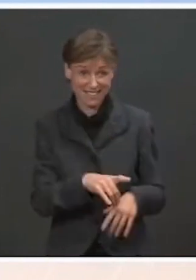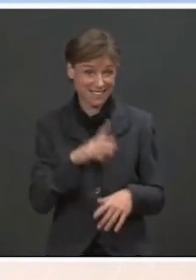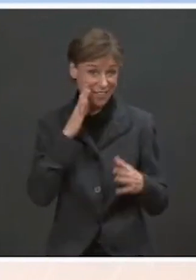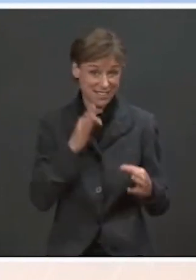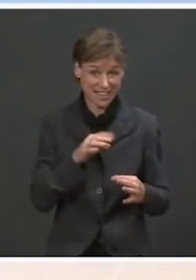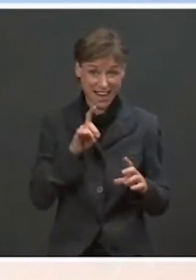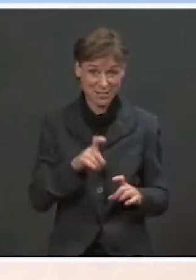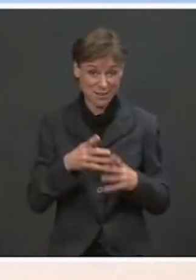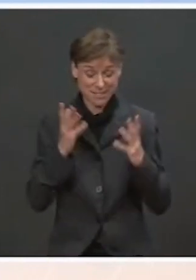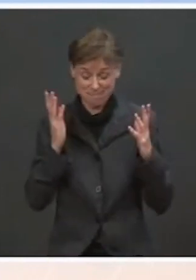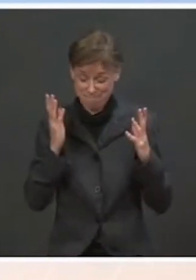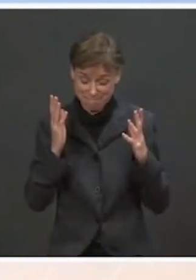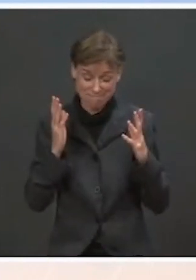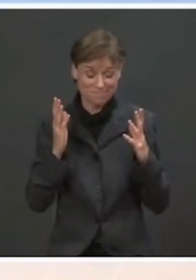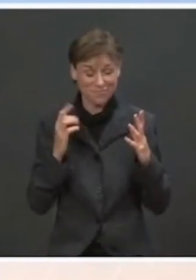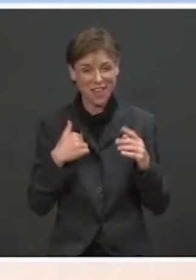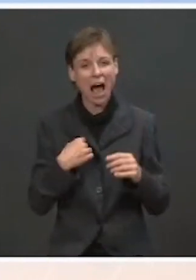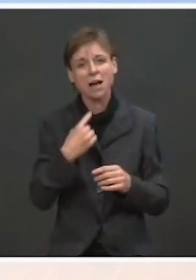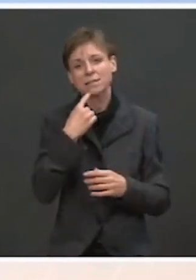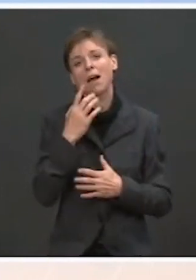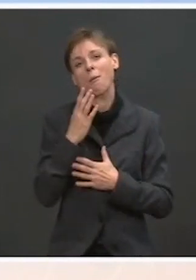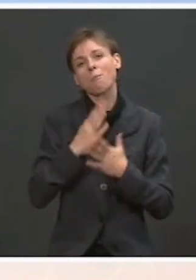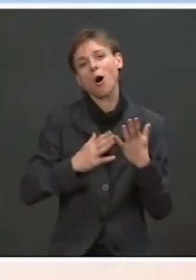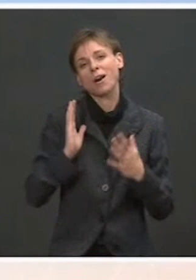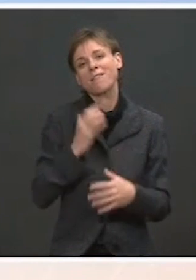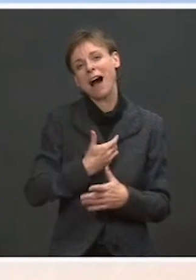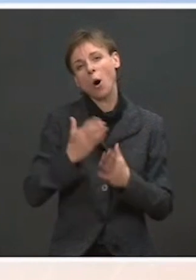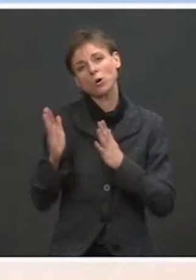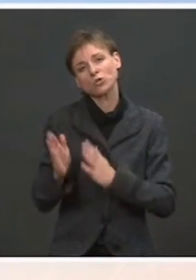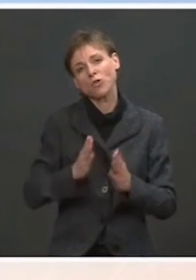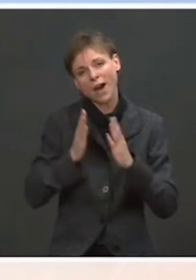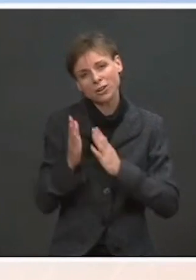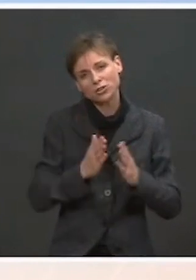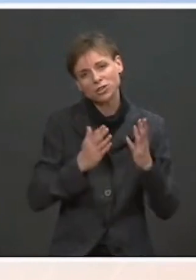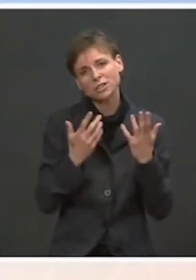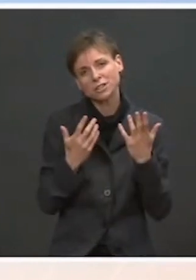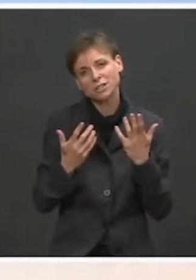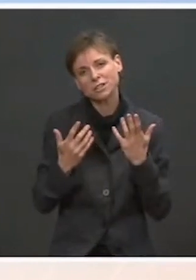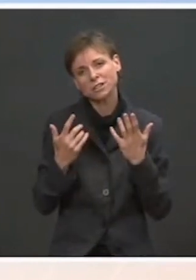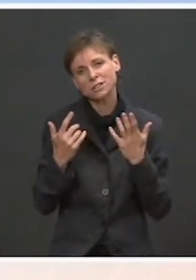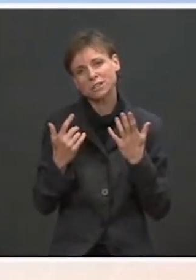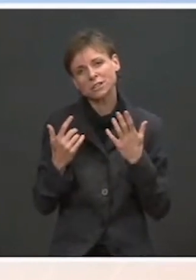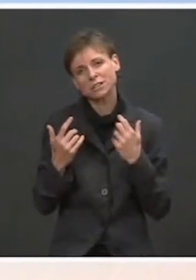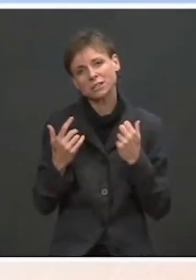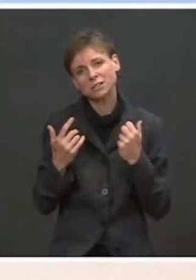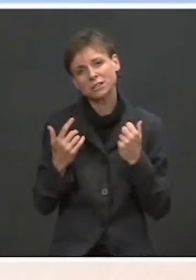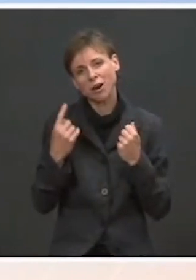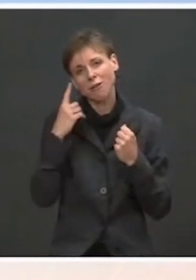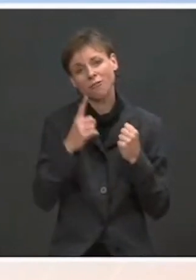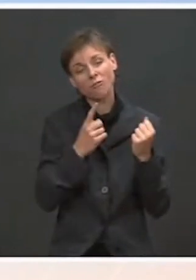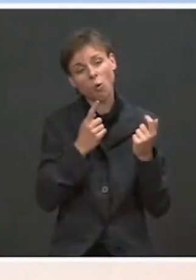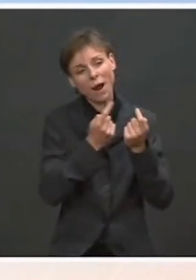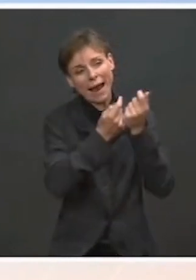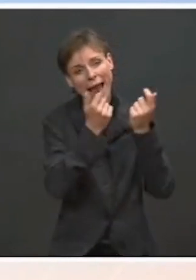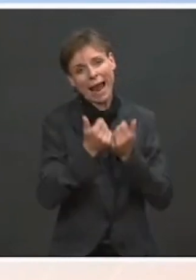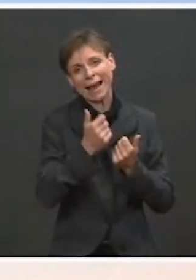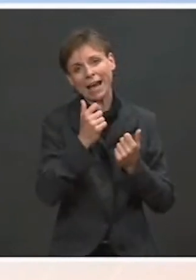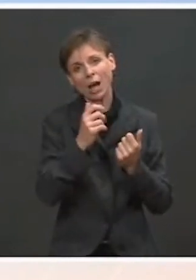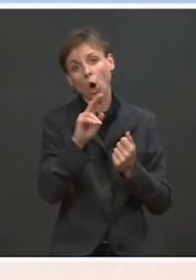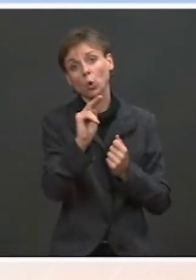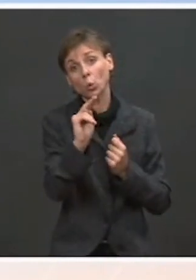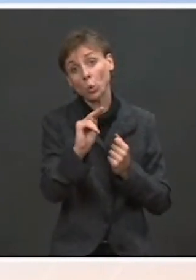I will say that part of our strategy as it relates to the denuclearization of North Korea is, of course, to lead with diplomacy